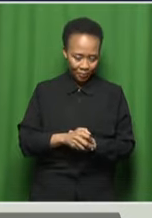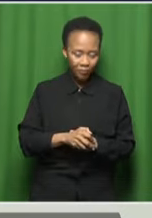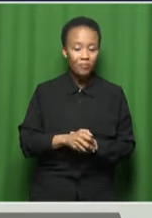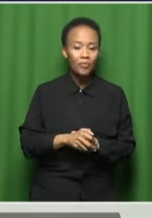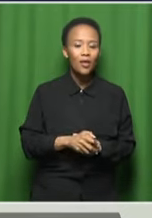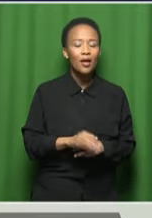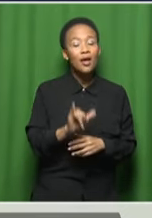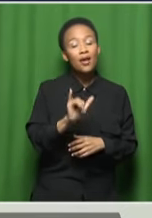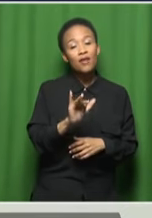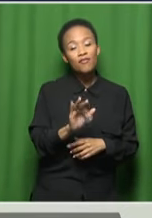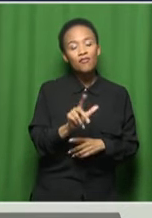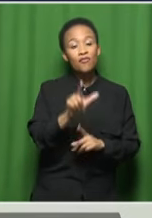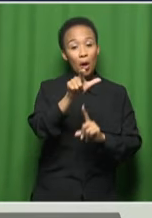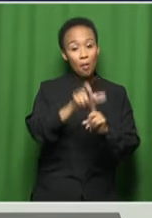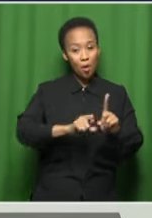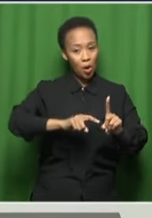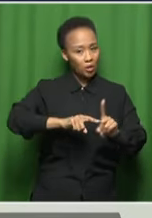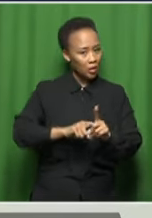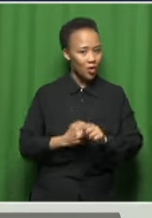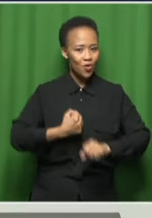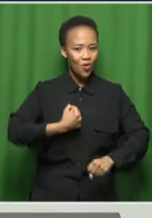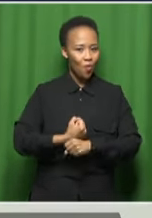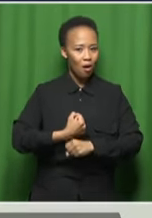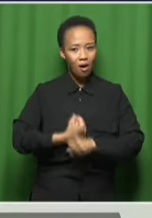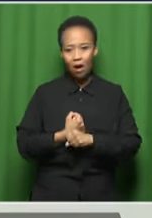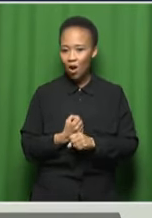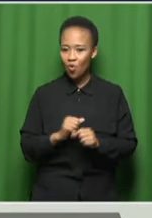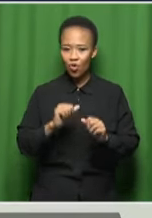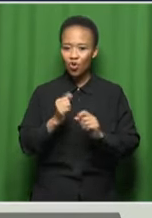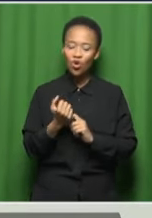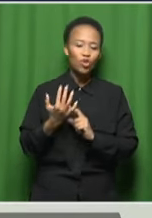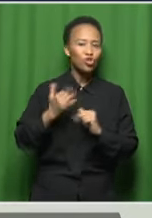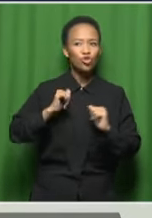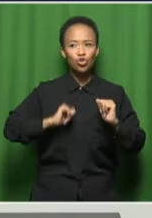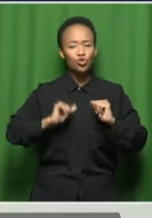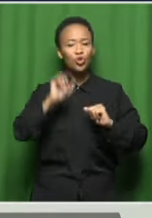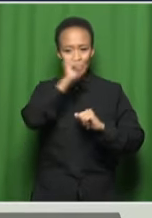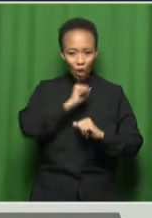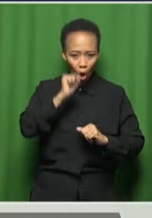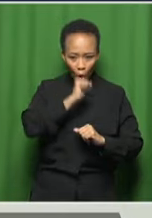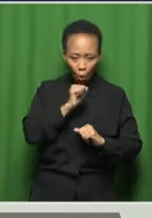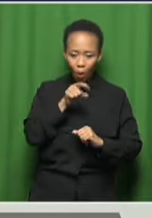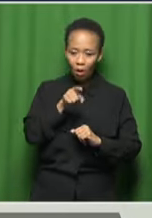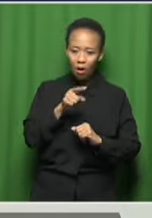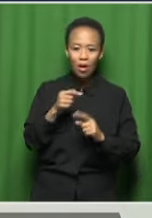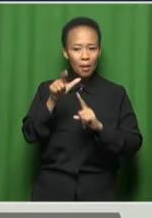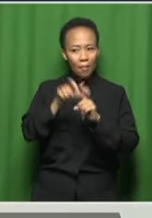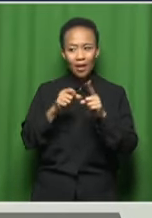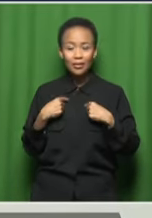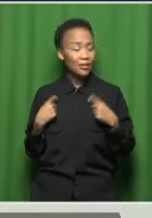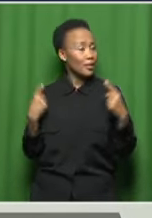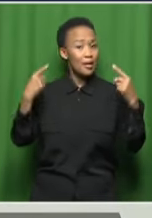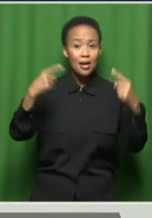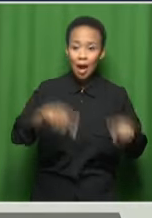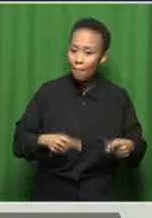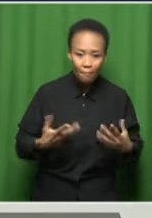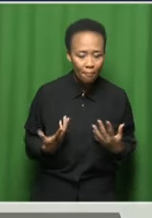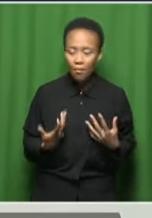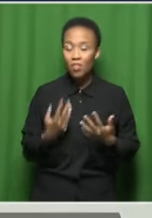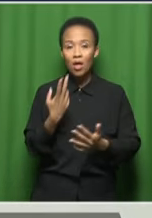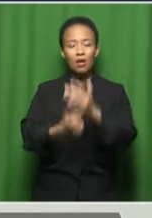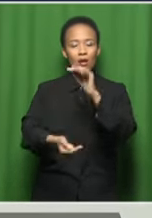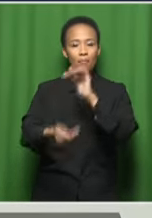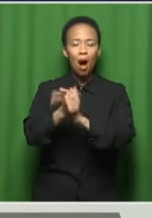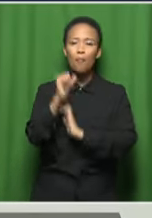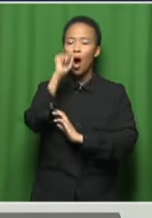horn stops working during the show, someone comes in with the drums. You know that when power goes up because of ESCOM,